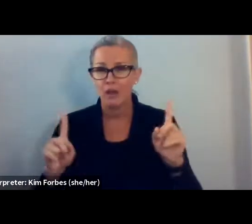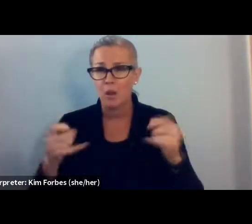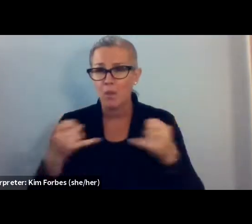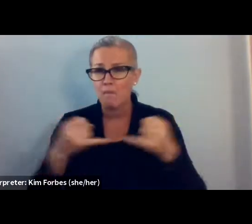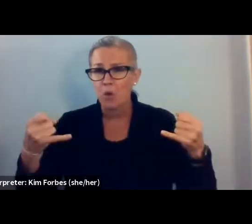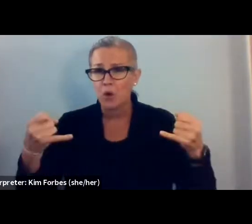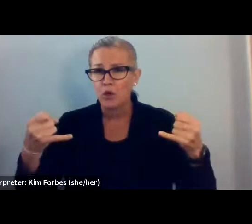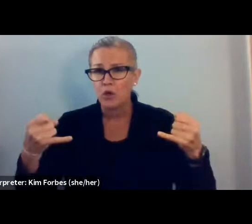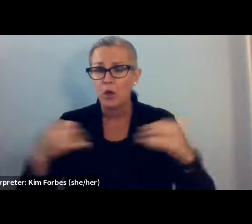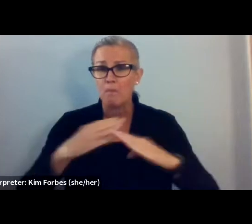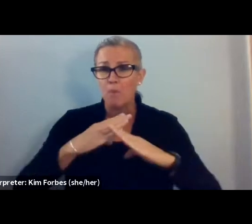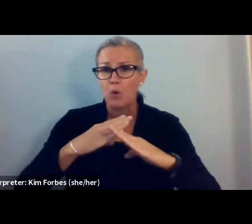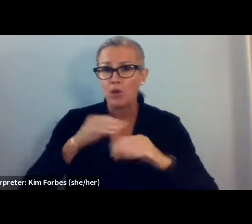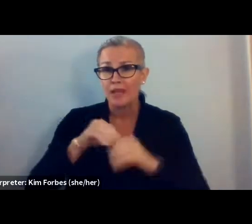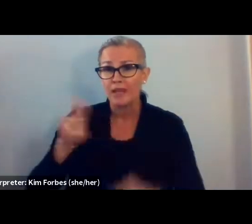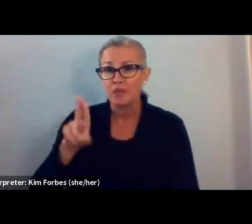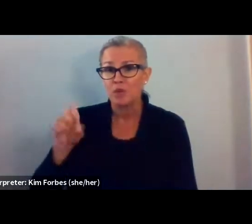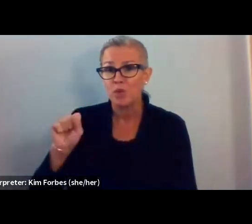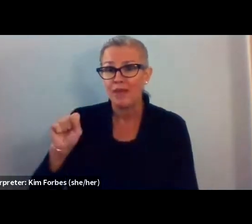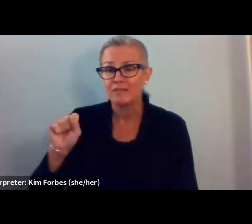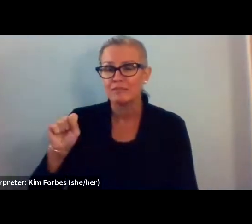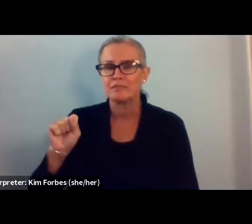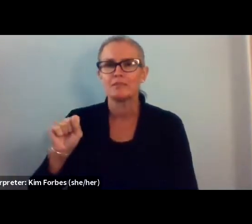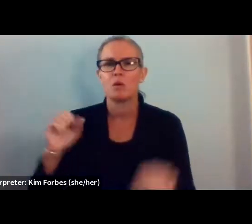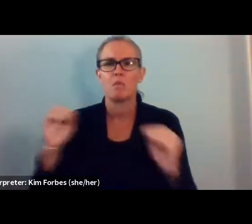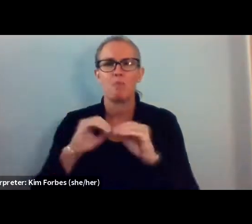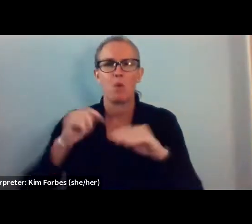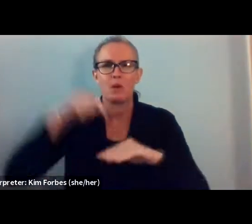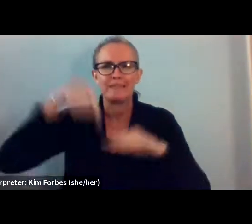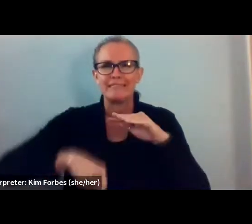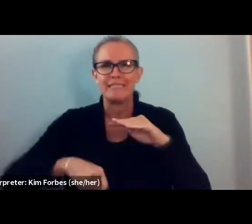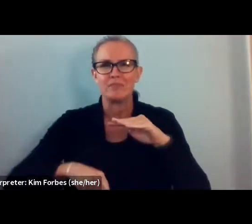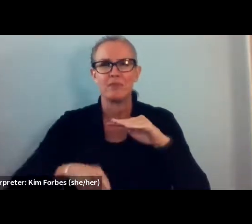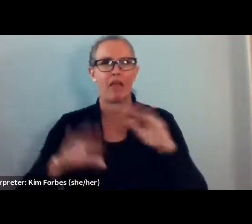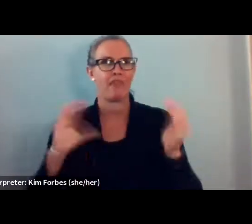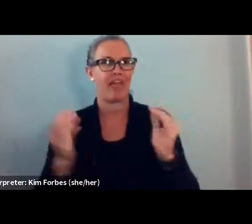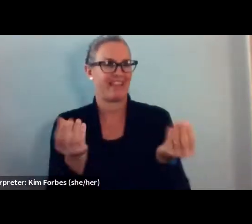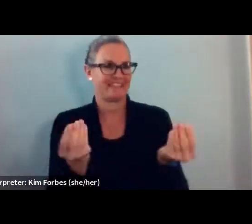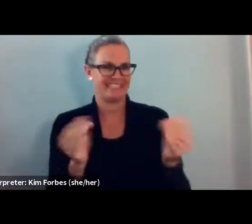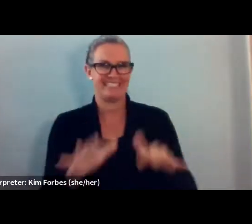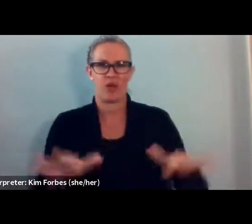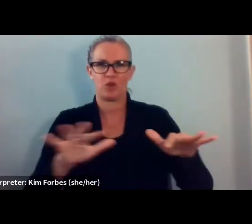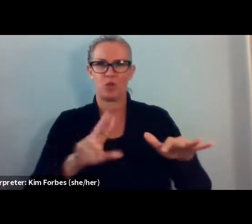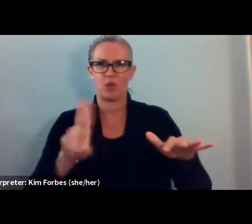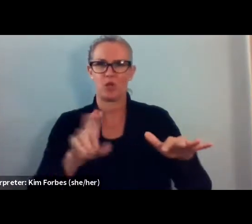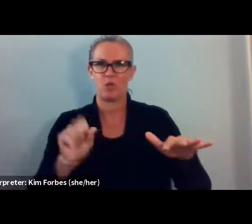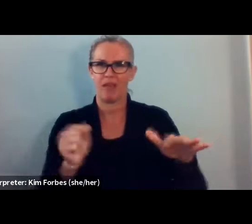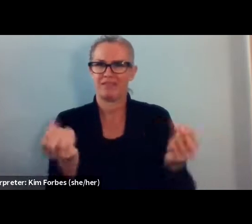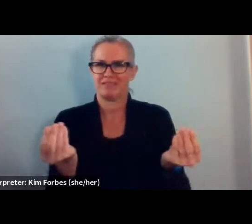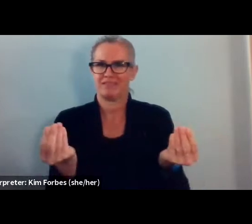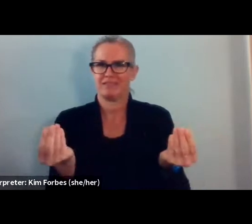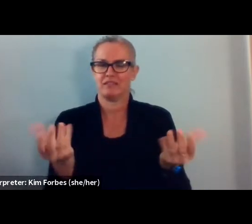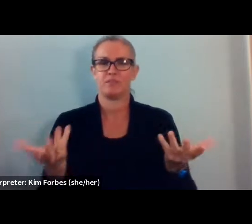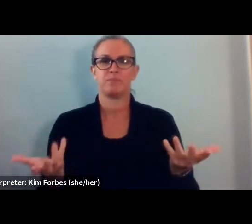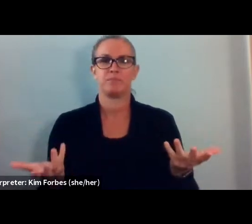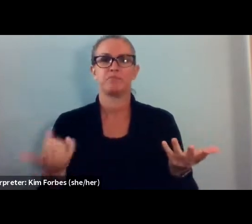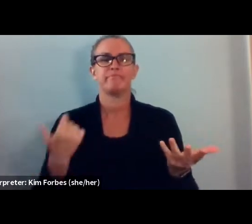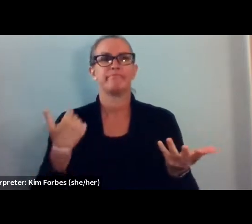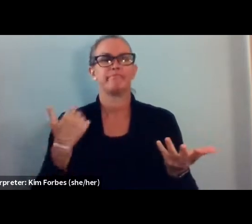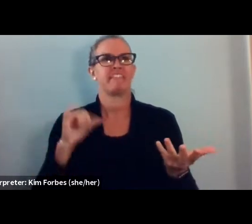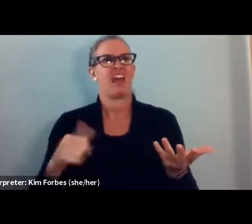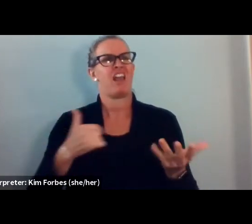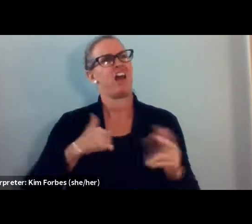way beyond the actual sort of territory of the US. And I've been thinking about this in relationship to